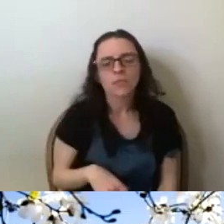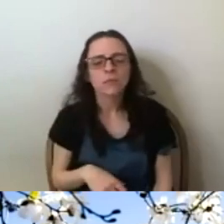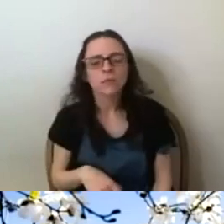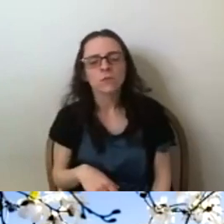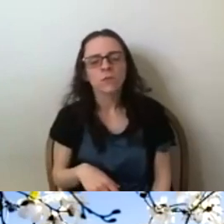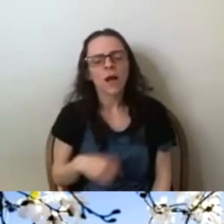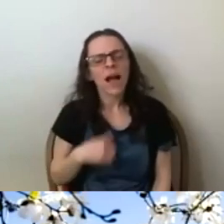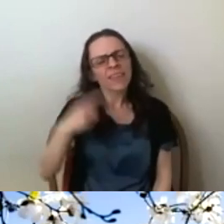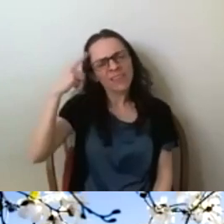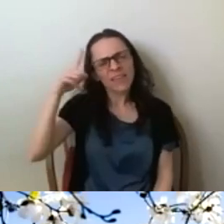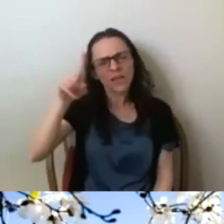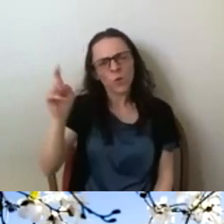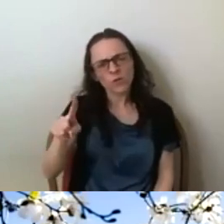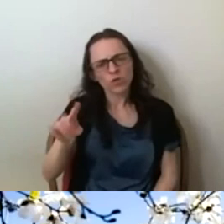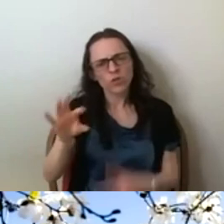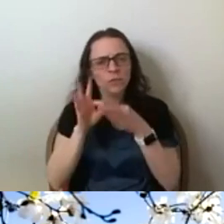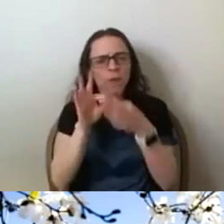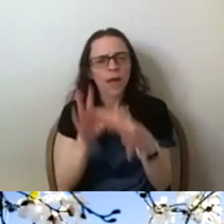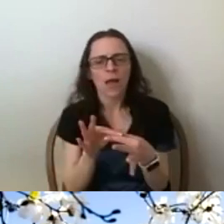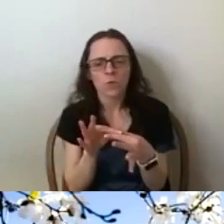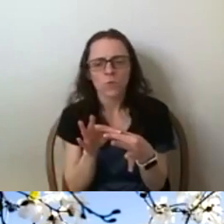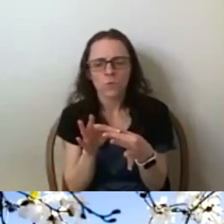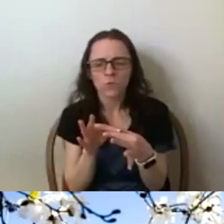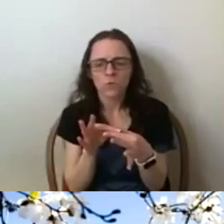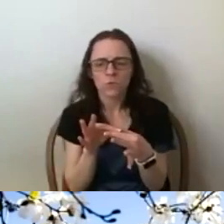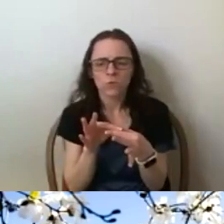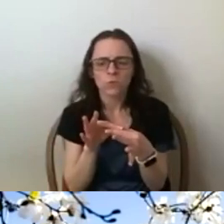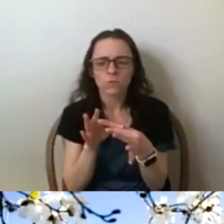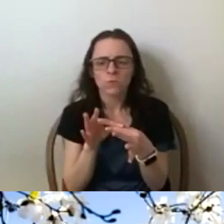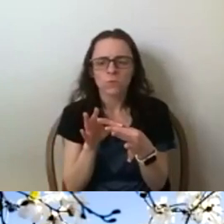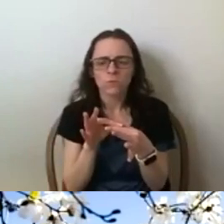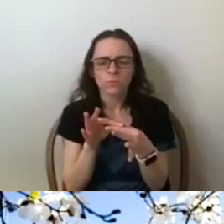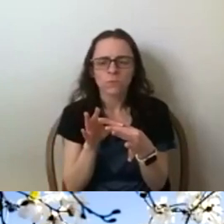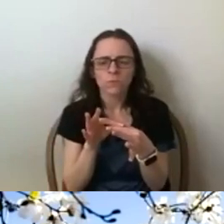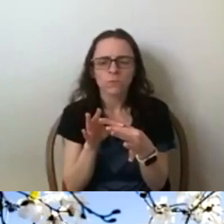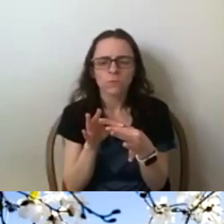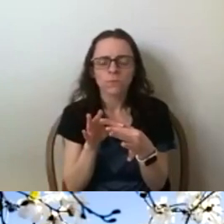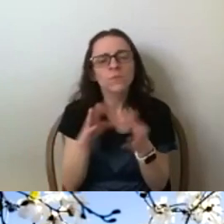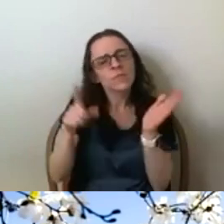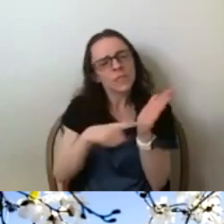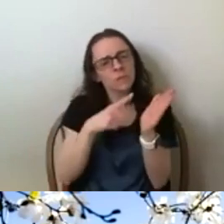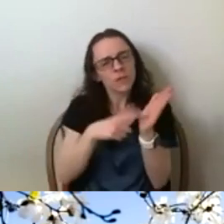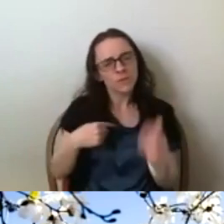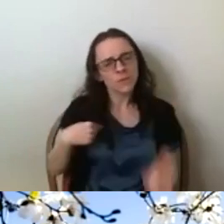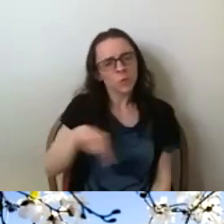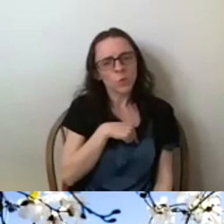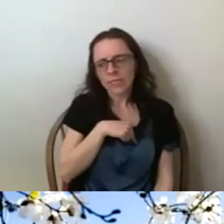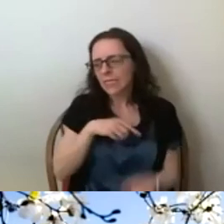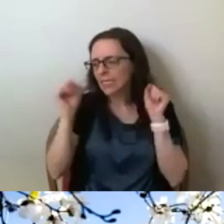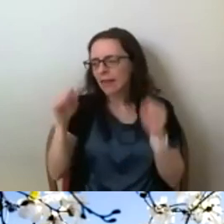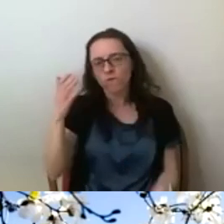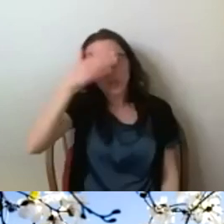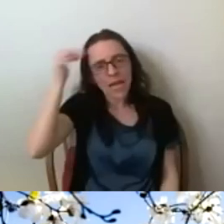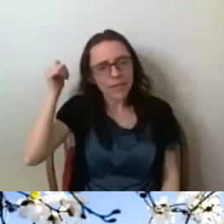is partly about the fact that sometimes we forget that race or ethnicity are contested